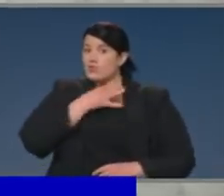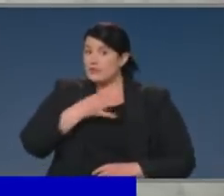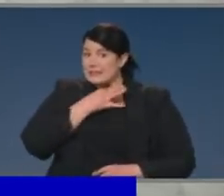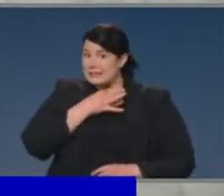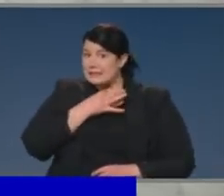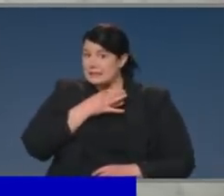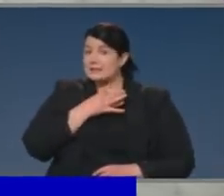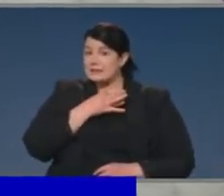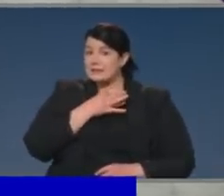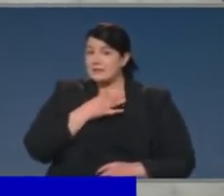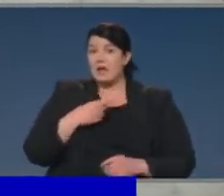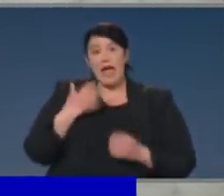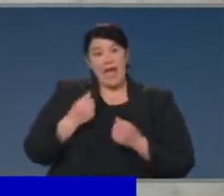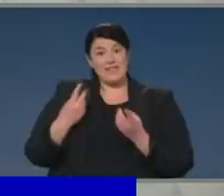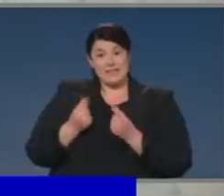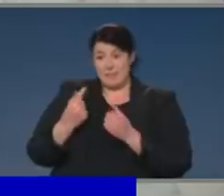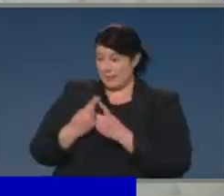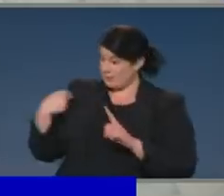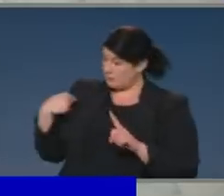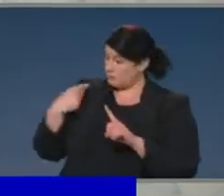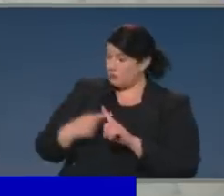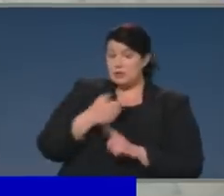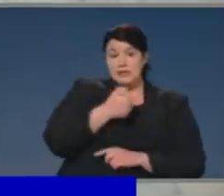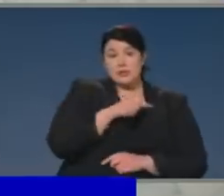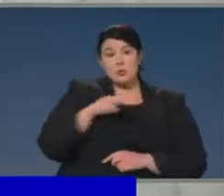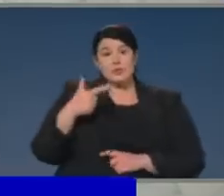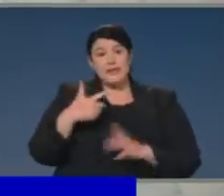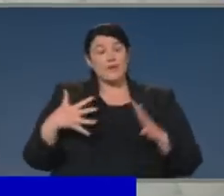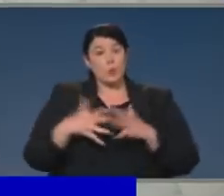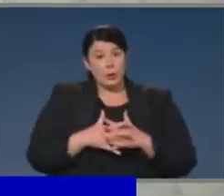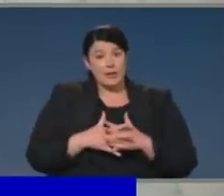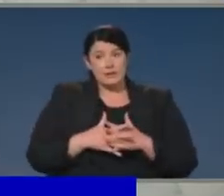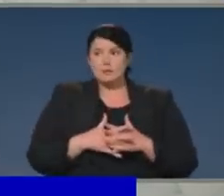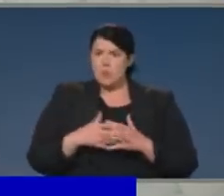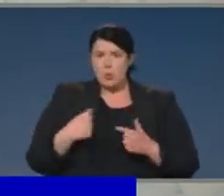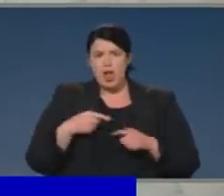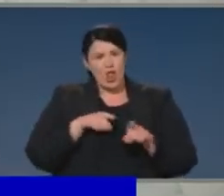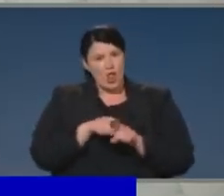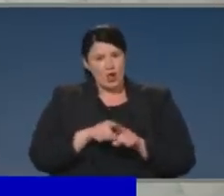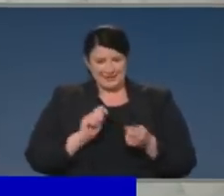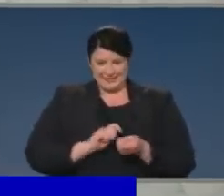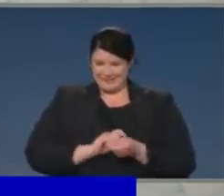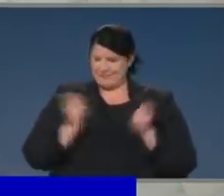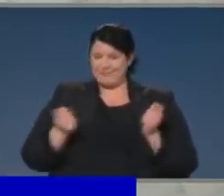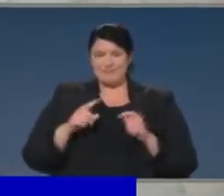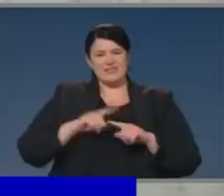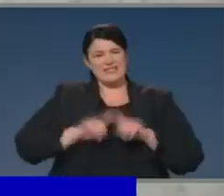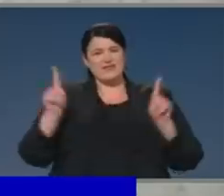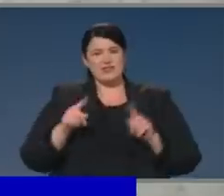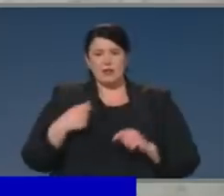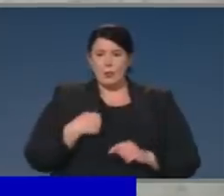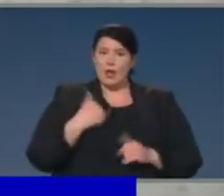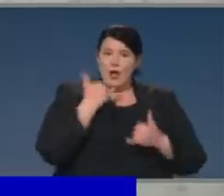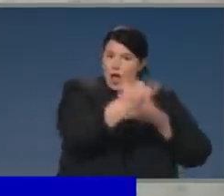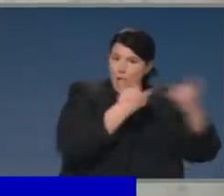actually learned to do quite well over the last six to seven weeks. We have become a bit more agile in our service delivery, more innovative. We've moved to